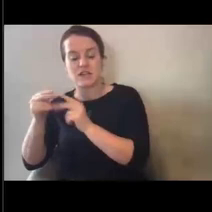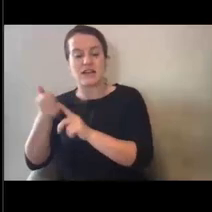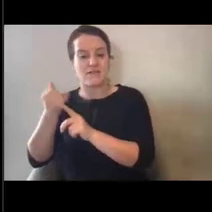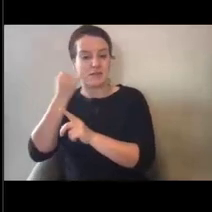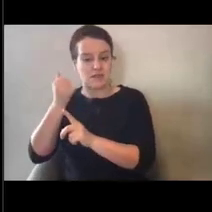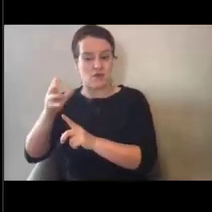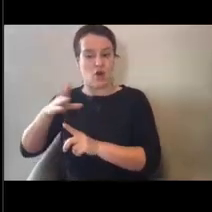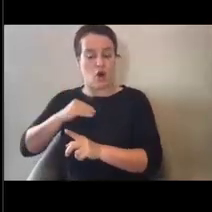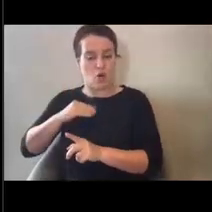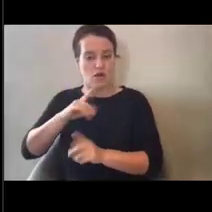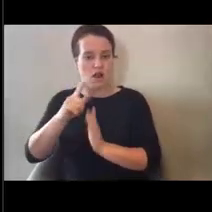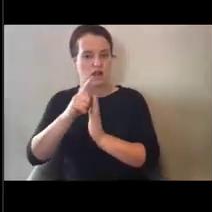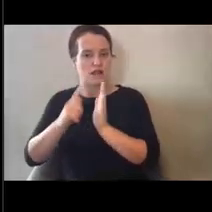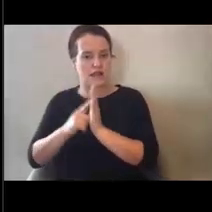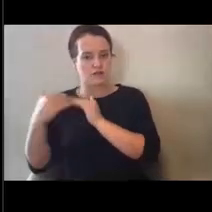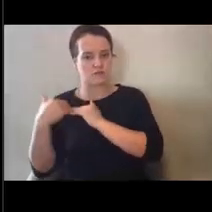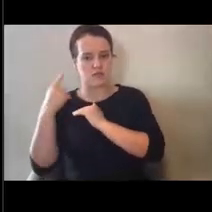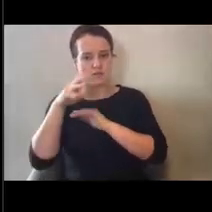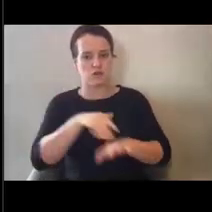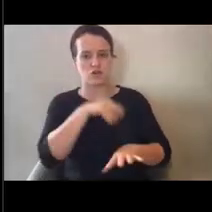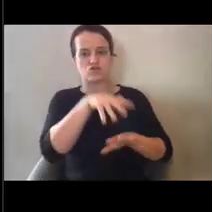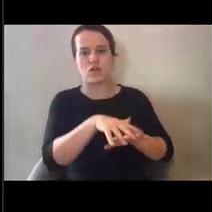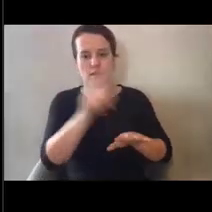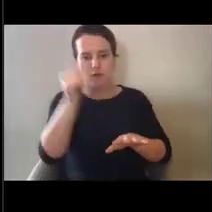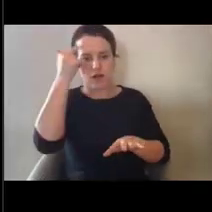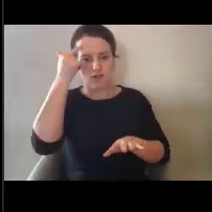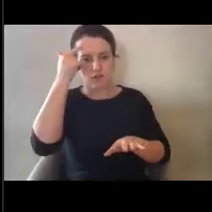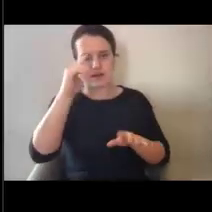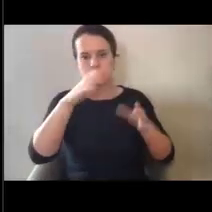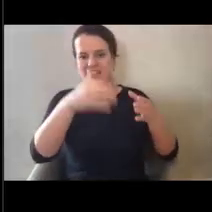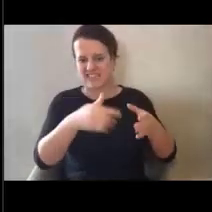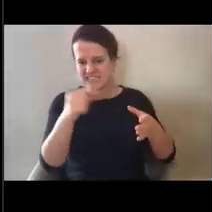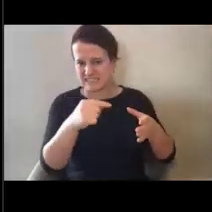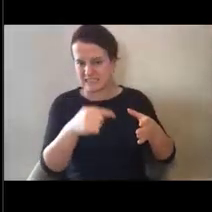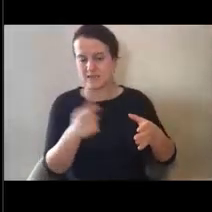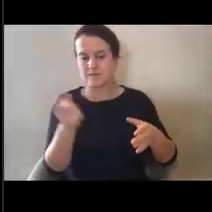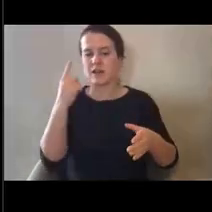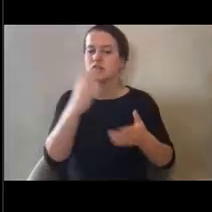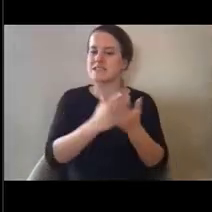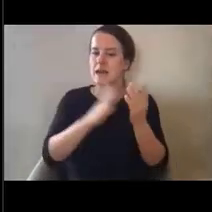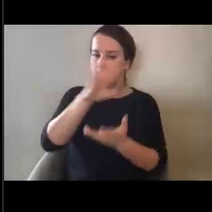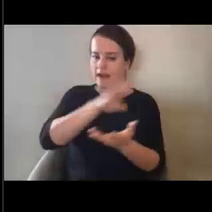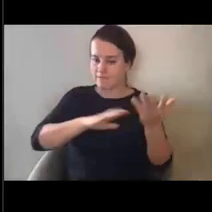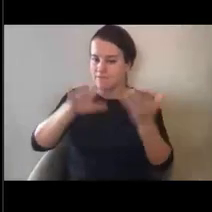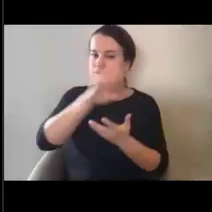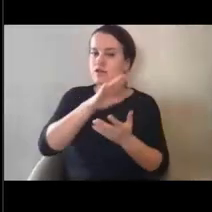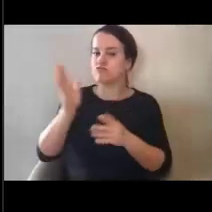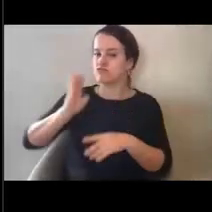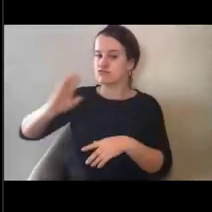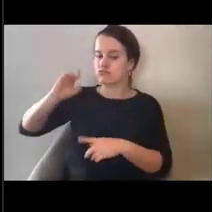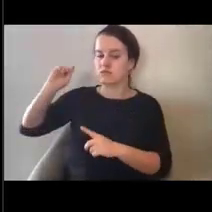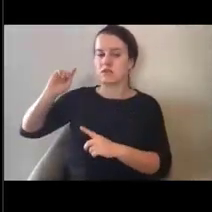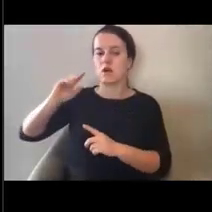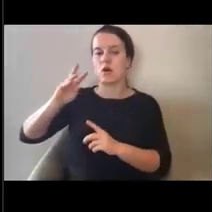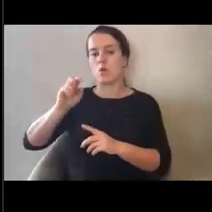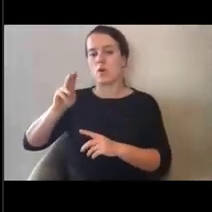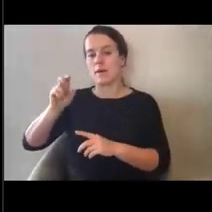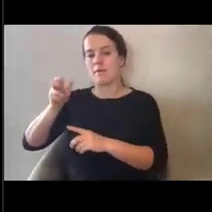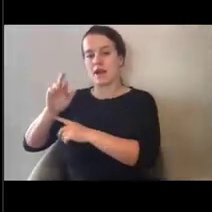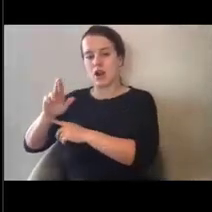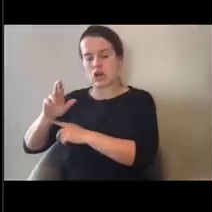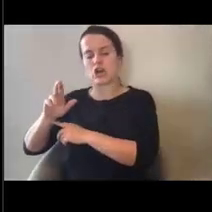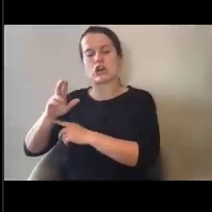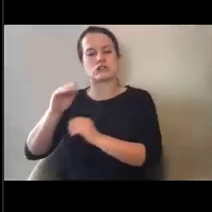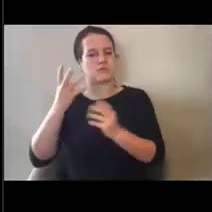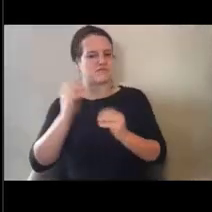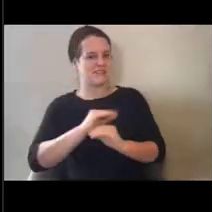of a tribal governmental entity. And so there was some confusion about that in a previous webinar. And I